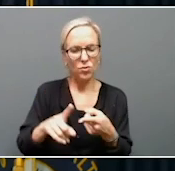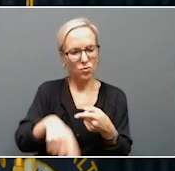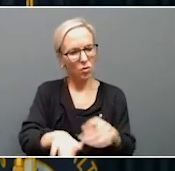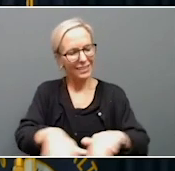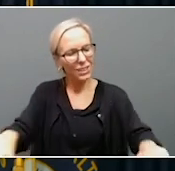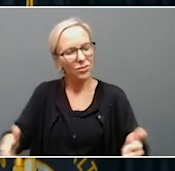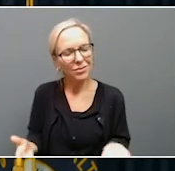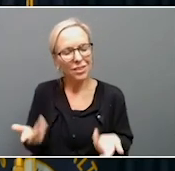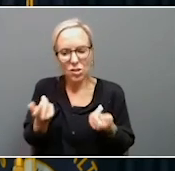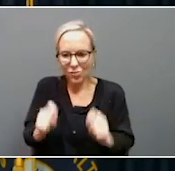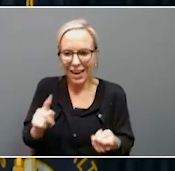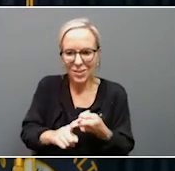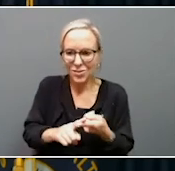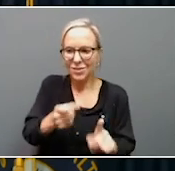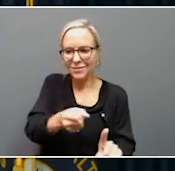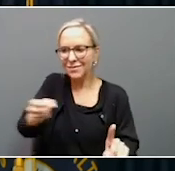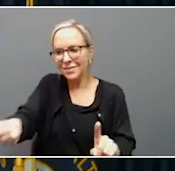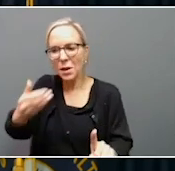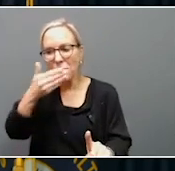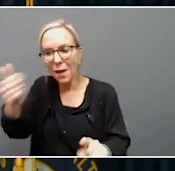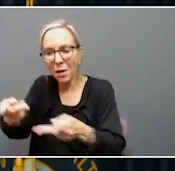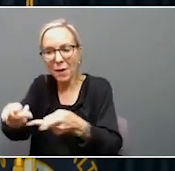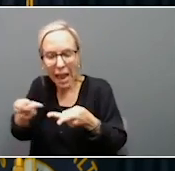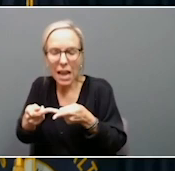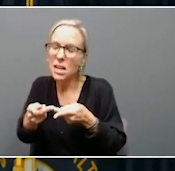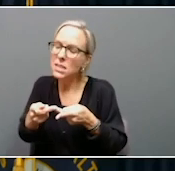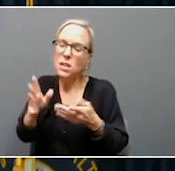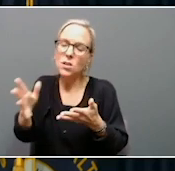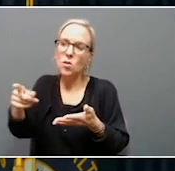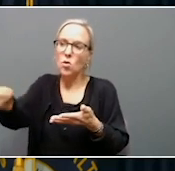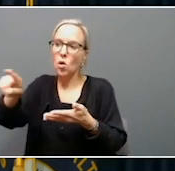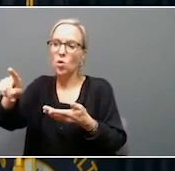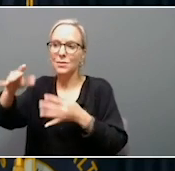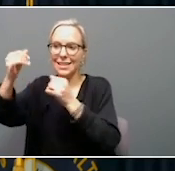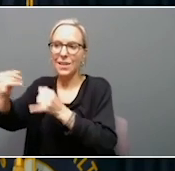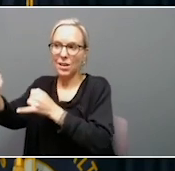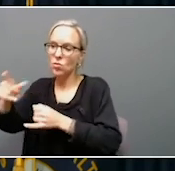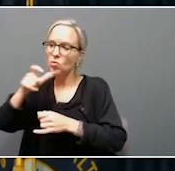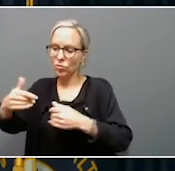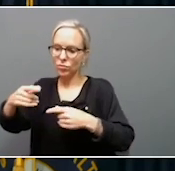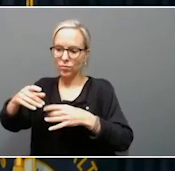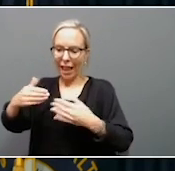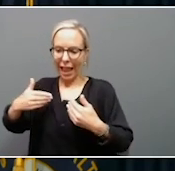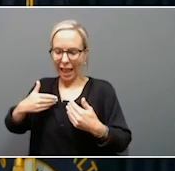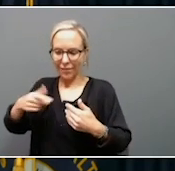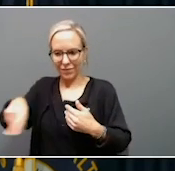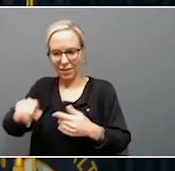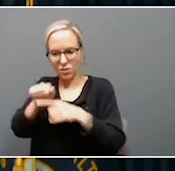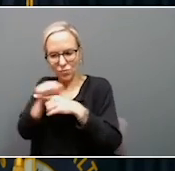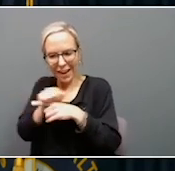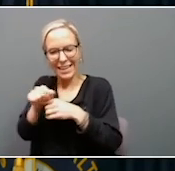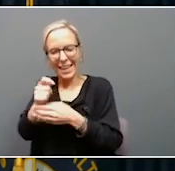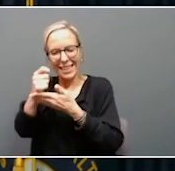trying to get them in a better place takes really talented, trained individuals with significant therapy over time.